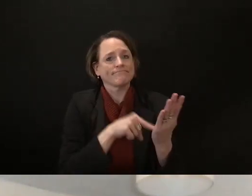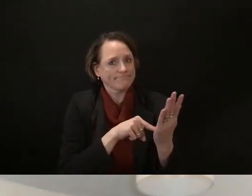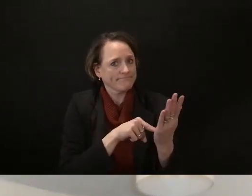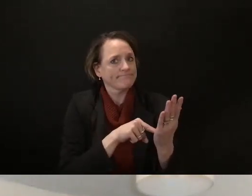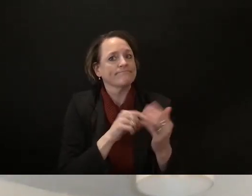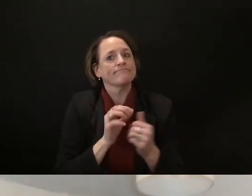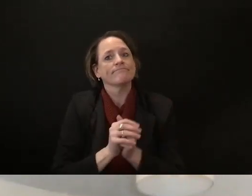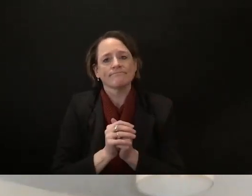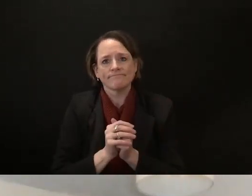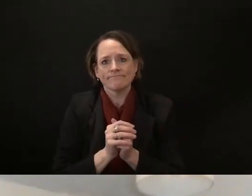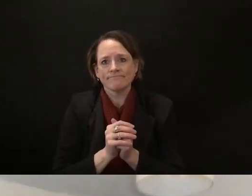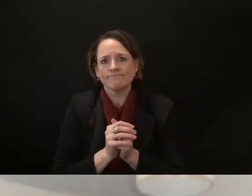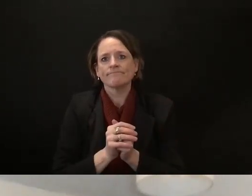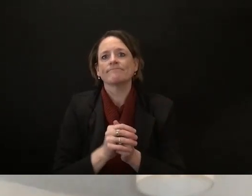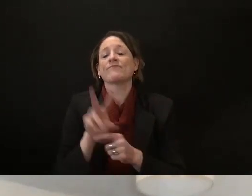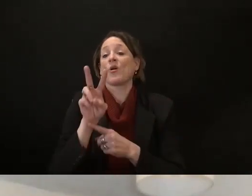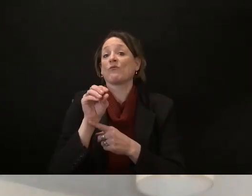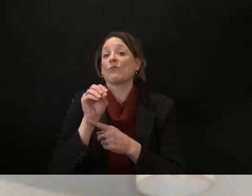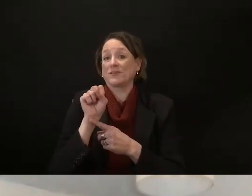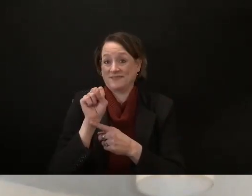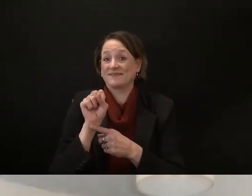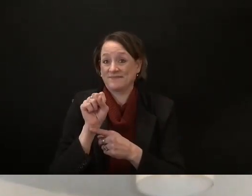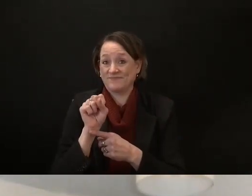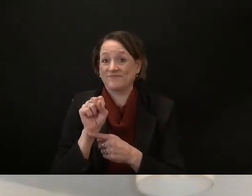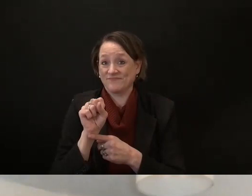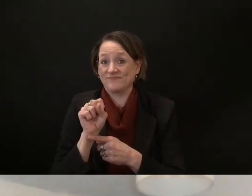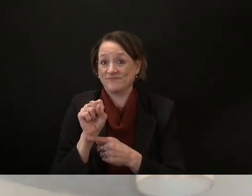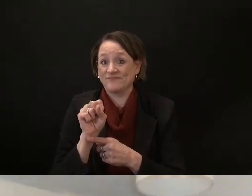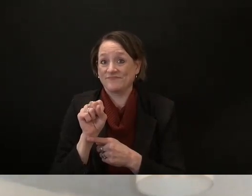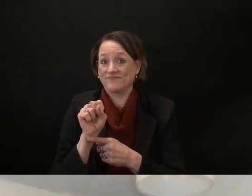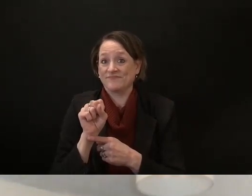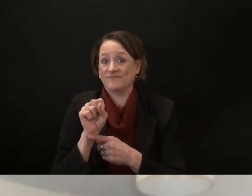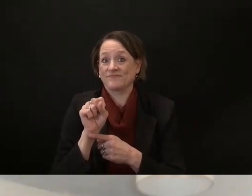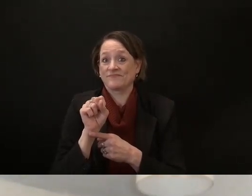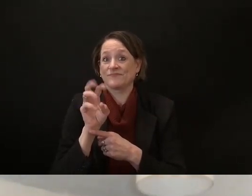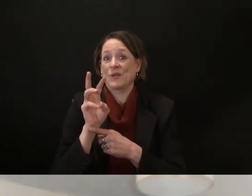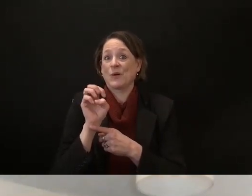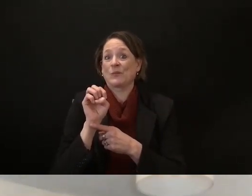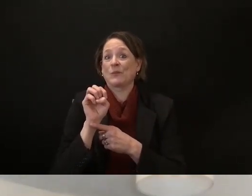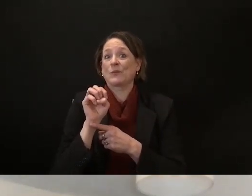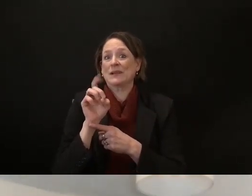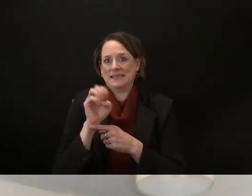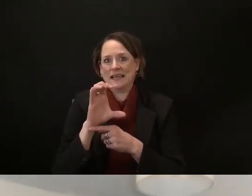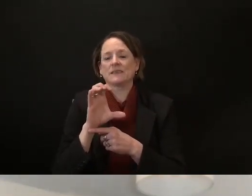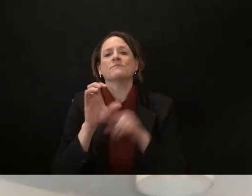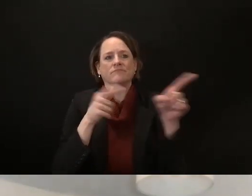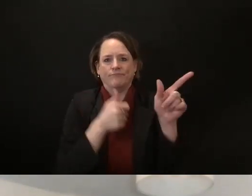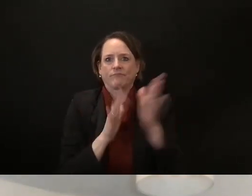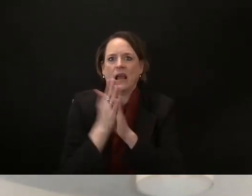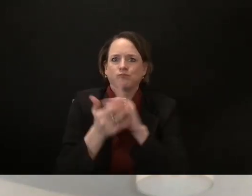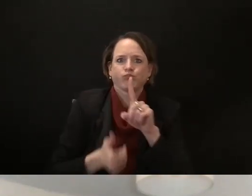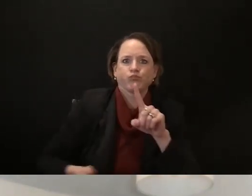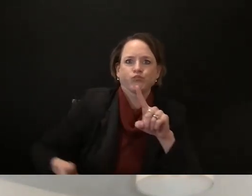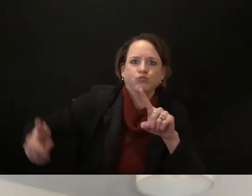squeeze as many pennies out of this horribly corrupt uh expression of extreme corporate welfare known as the